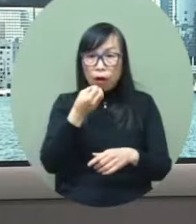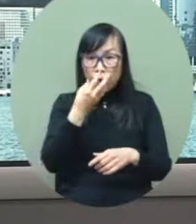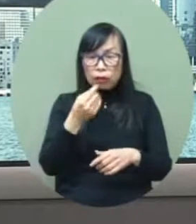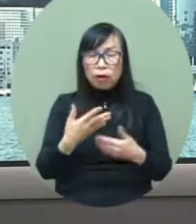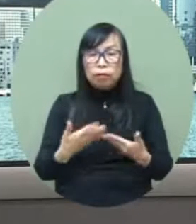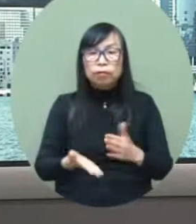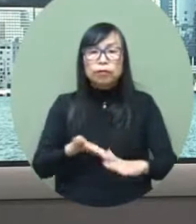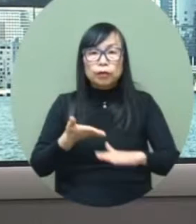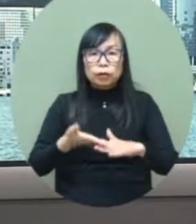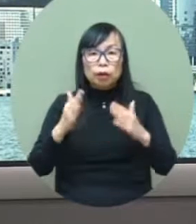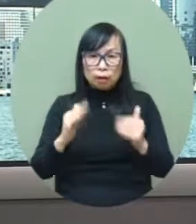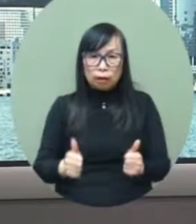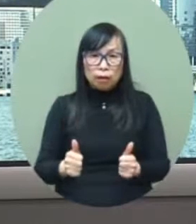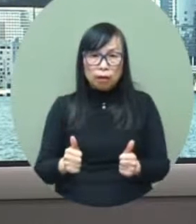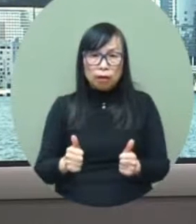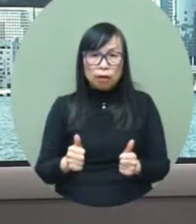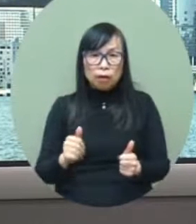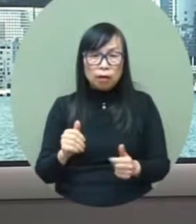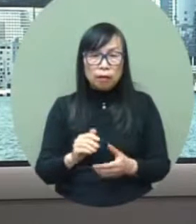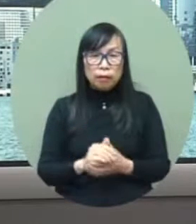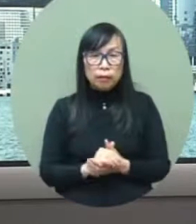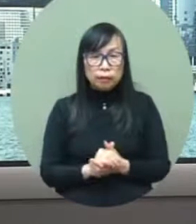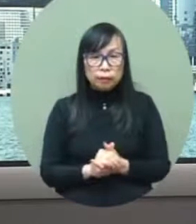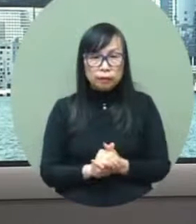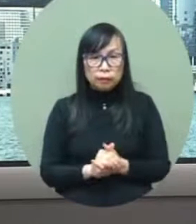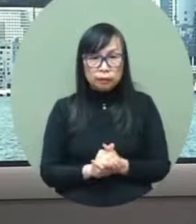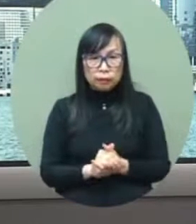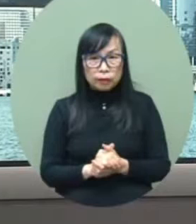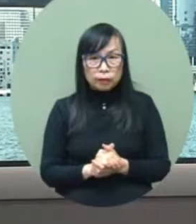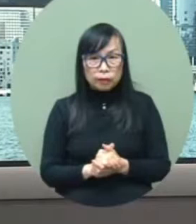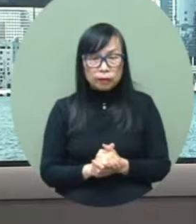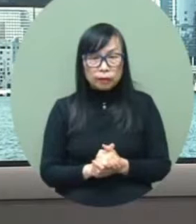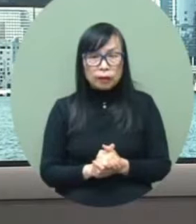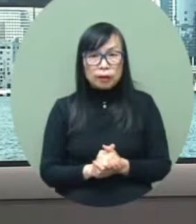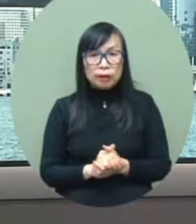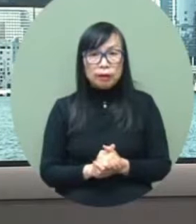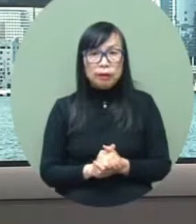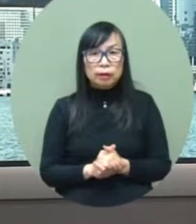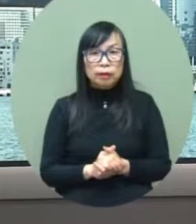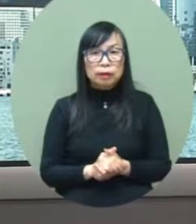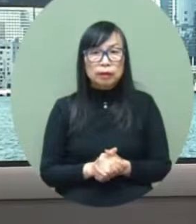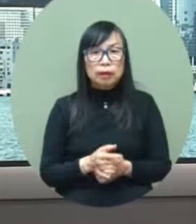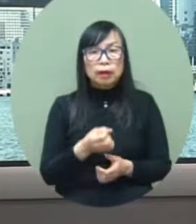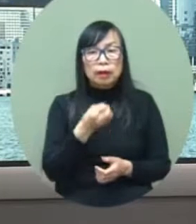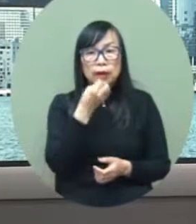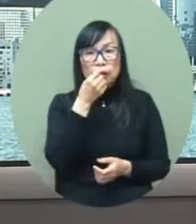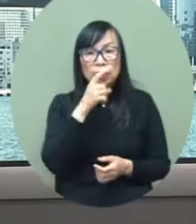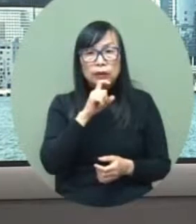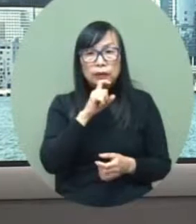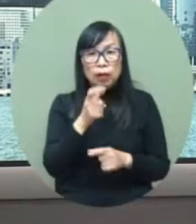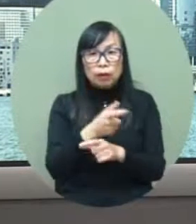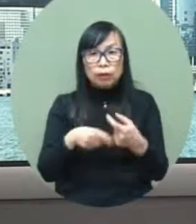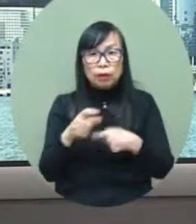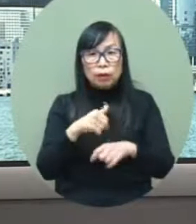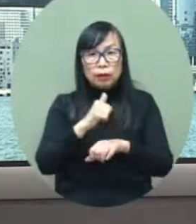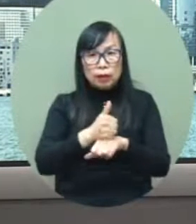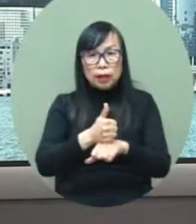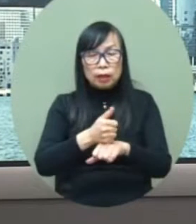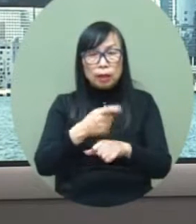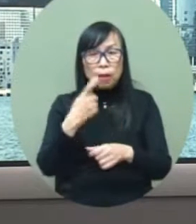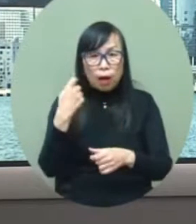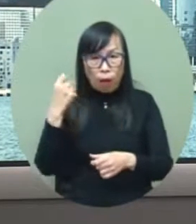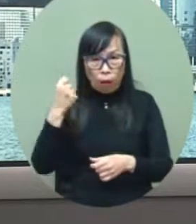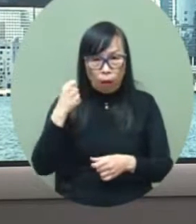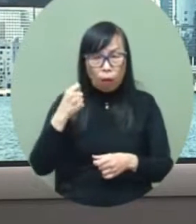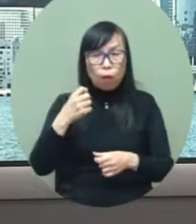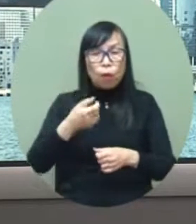business opportunities and all the advantages of hong kong are being an international city and also a special emissive